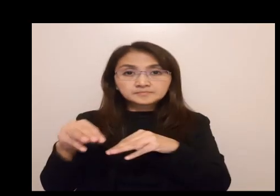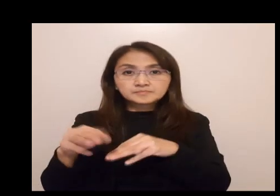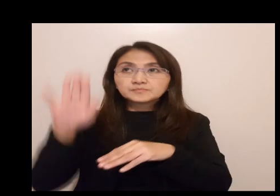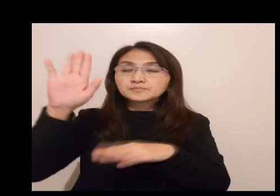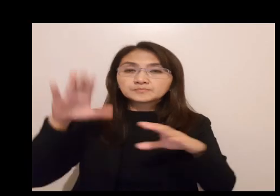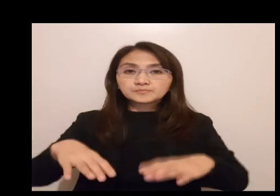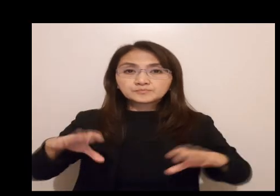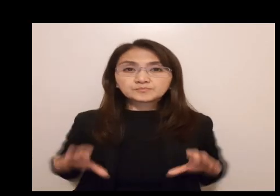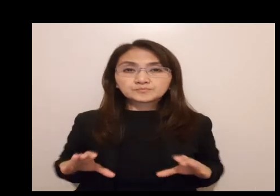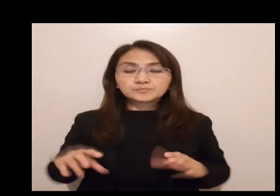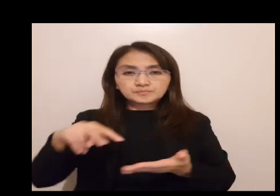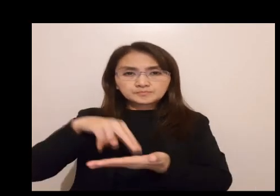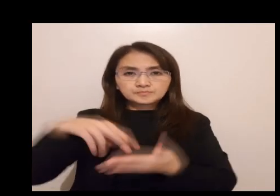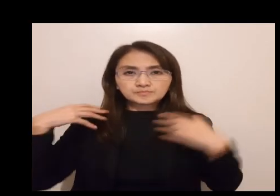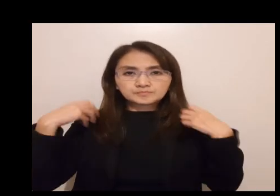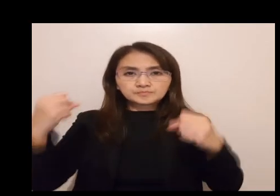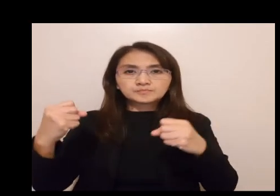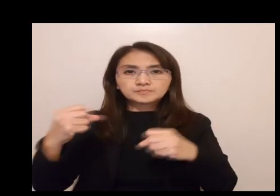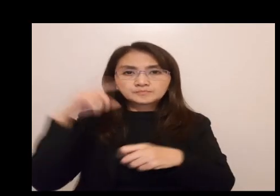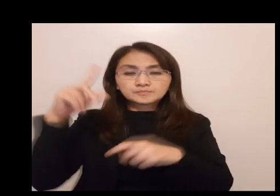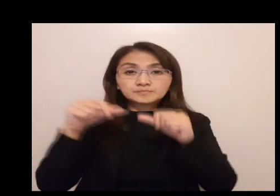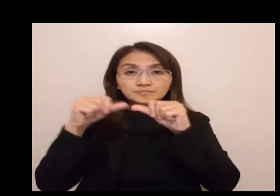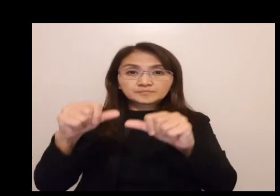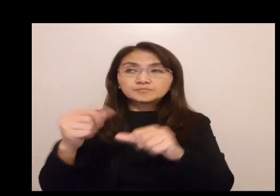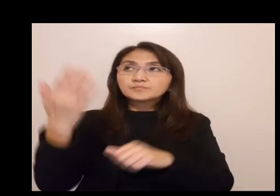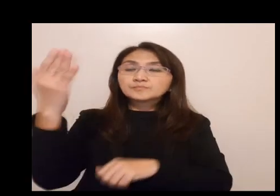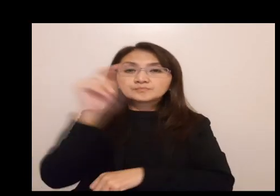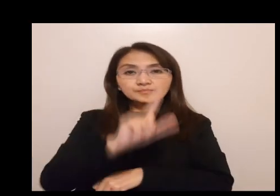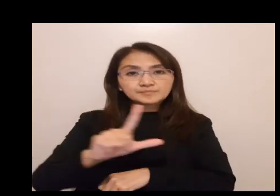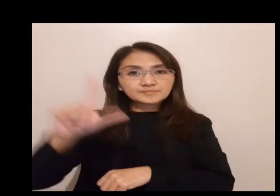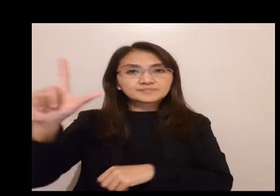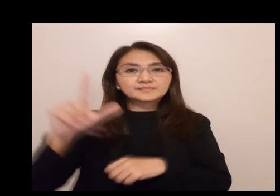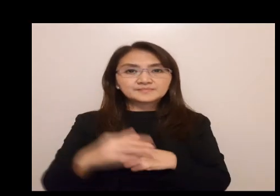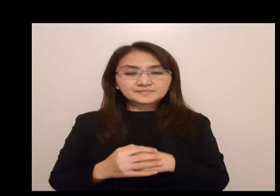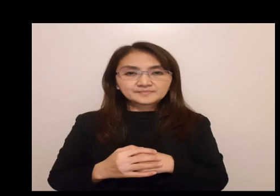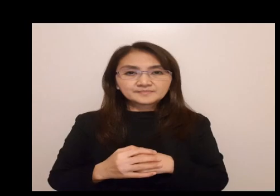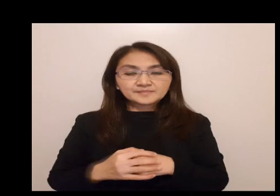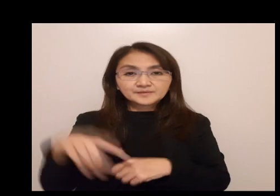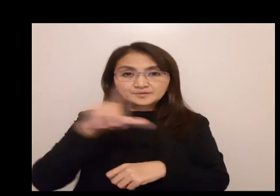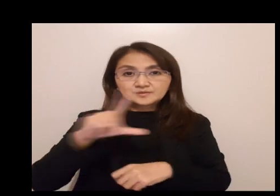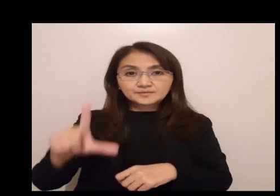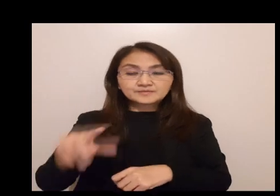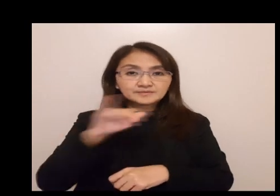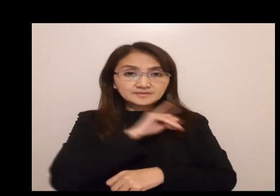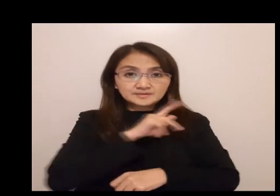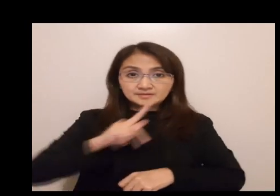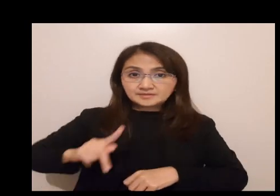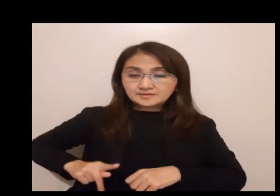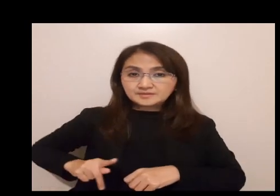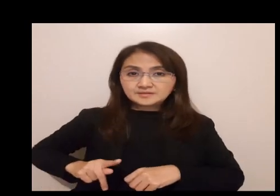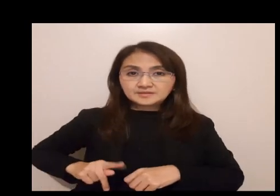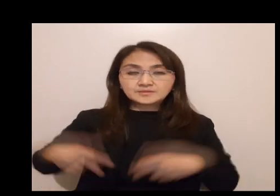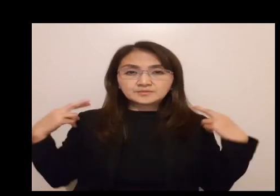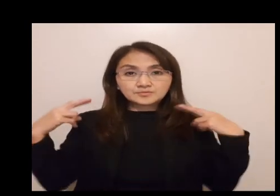throne stands firm from of old, from everlasting you are, O Lord. The Lord is king,